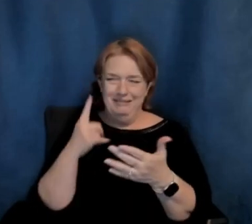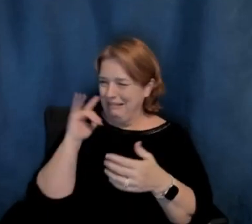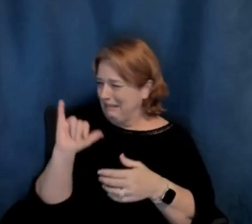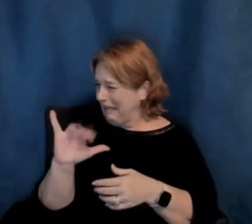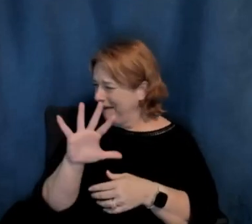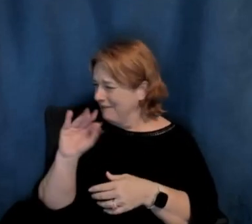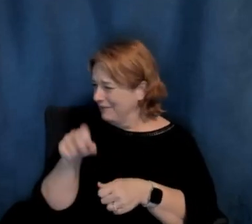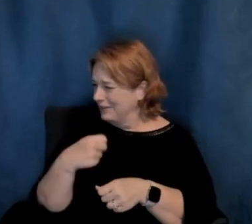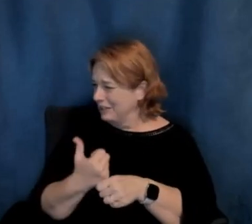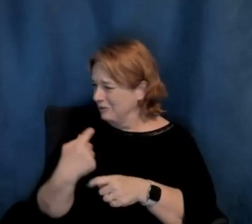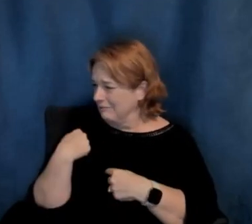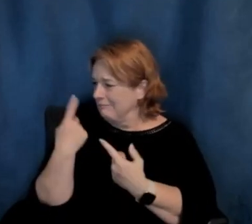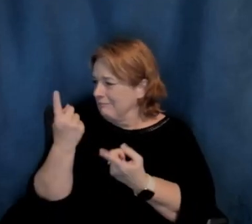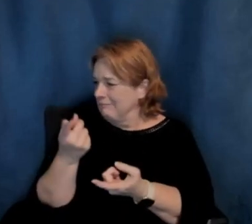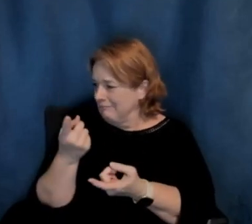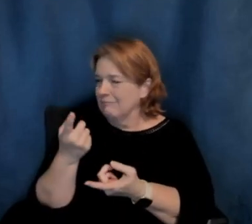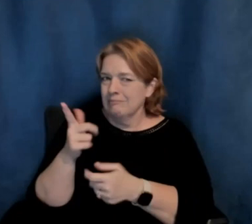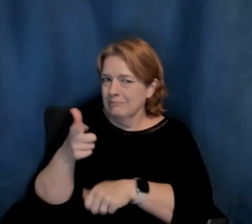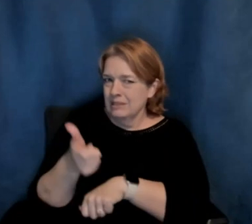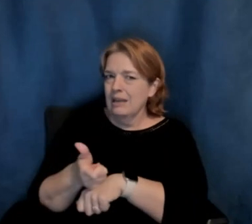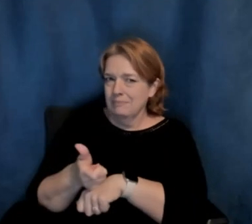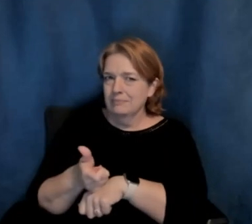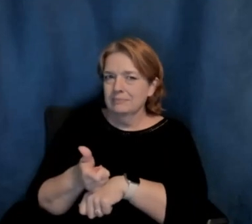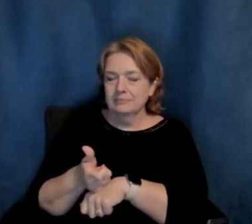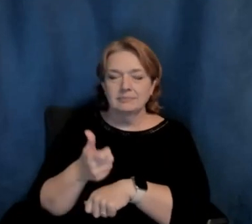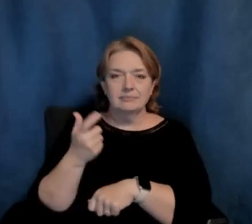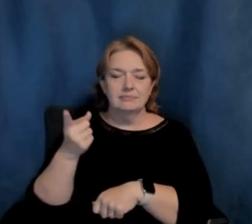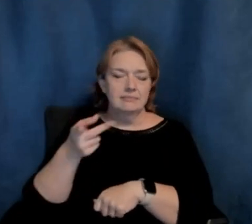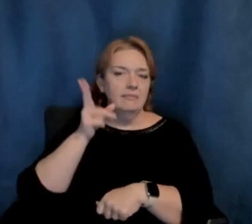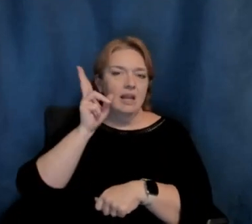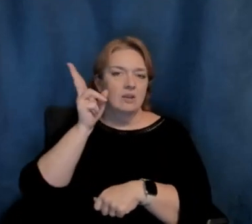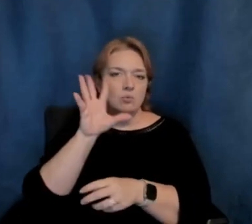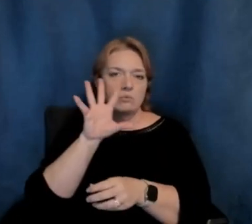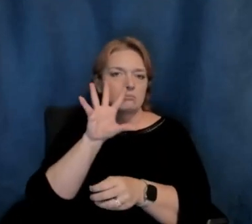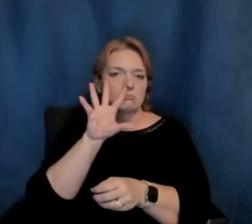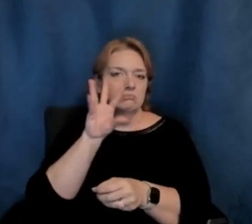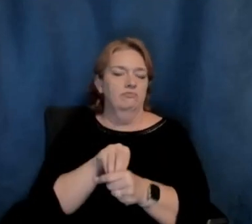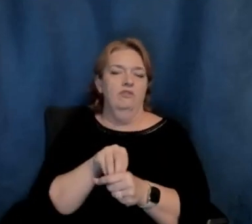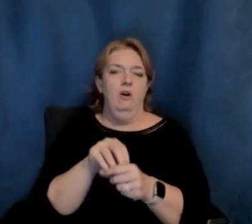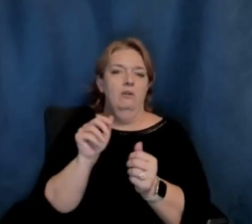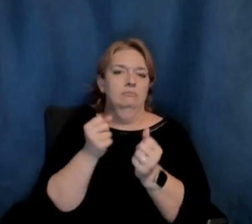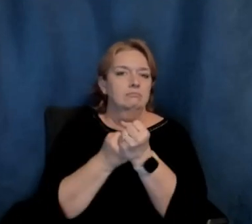organization. That is very involved with the art gallery,